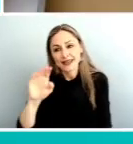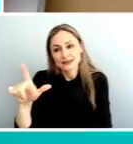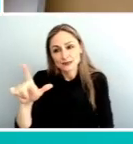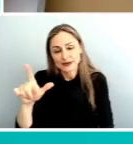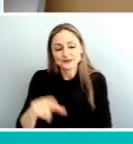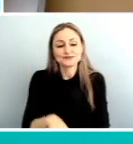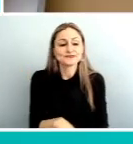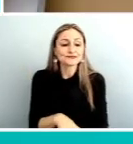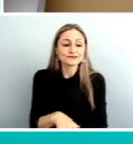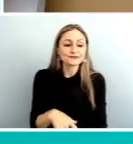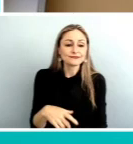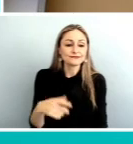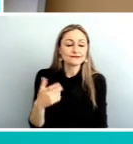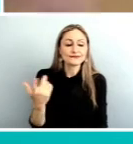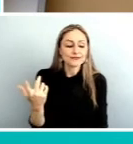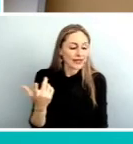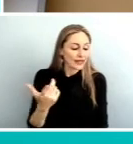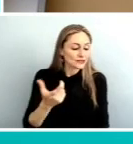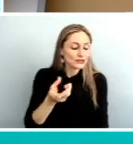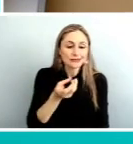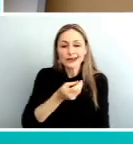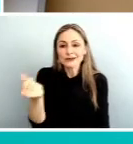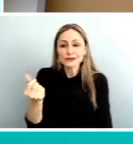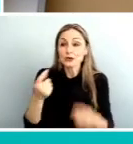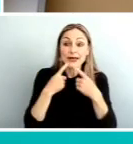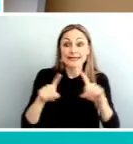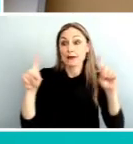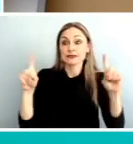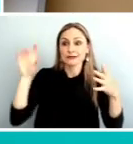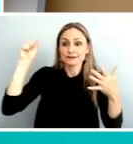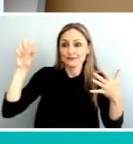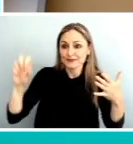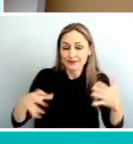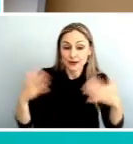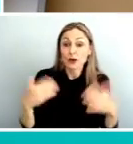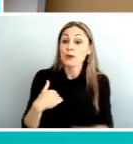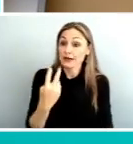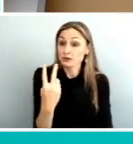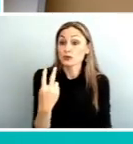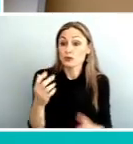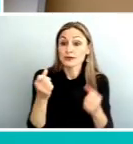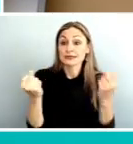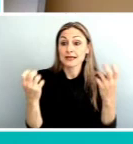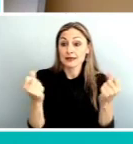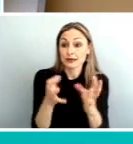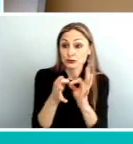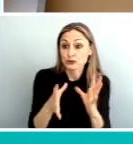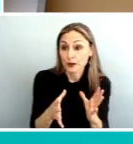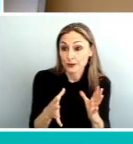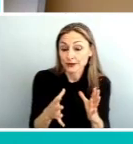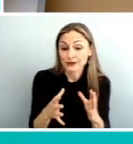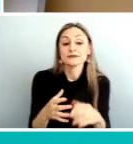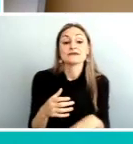couple of announcements. We have two sign language interpreters who